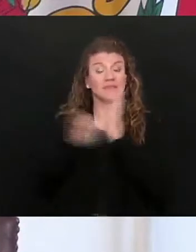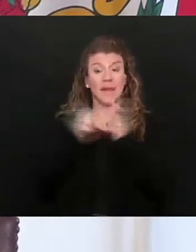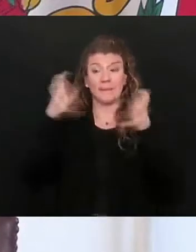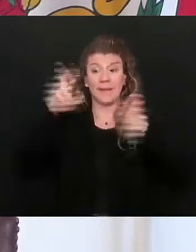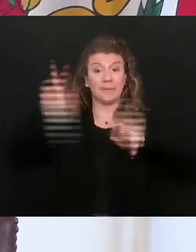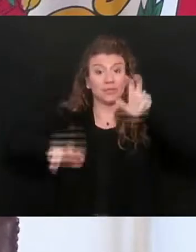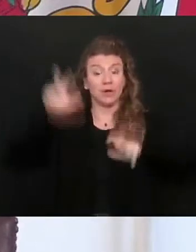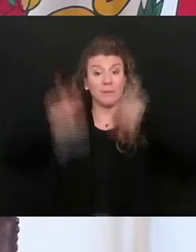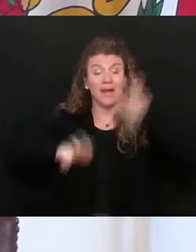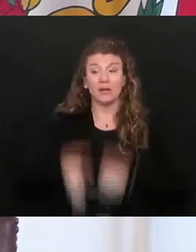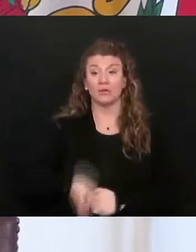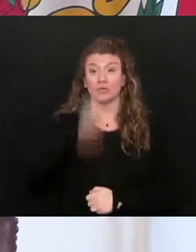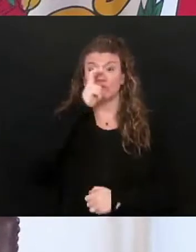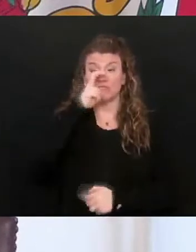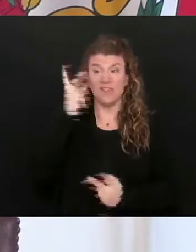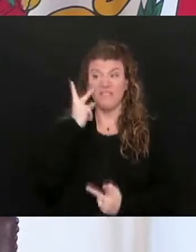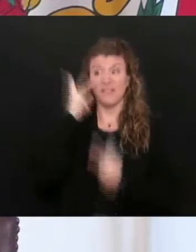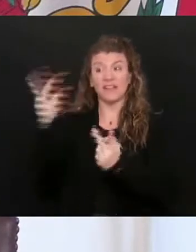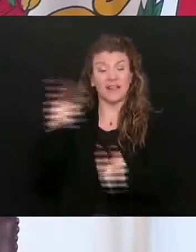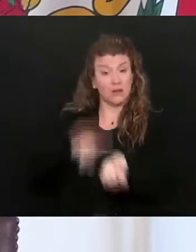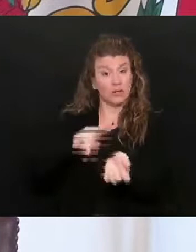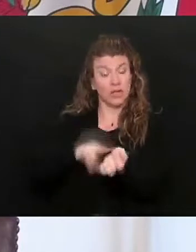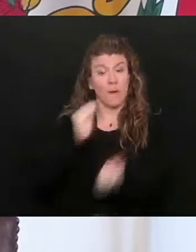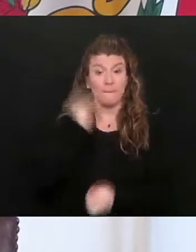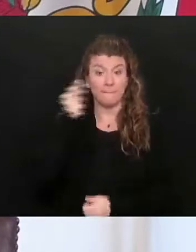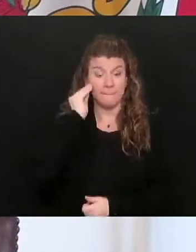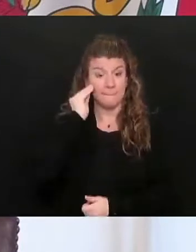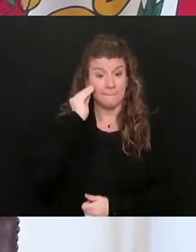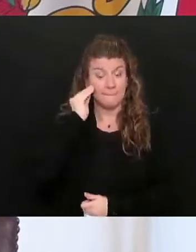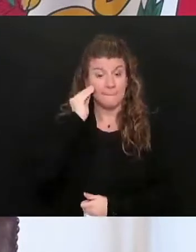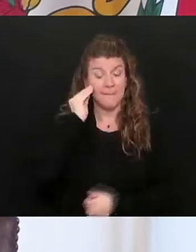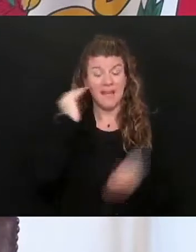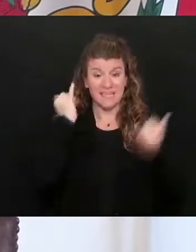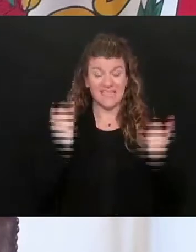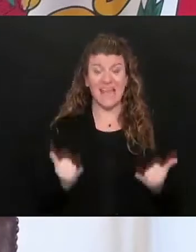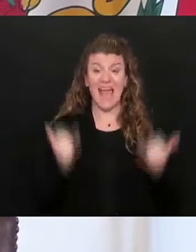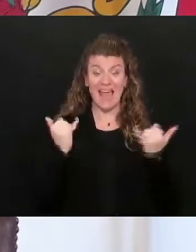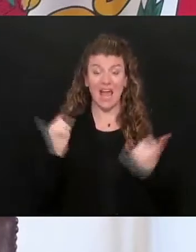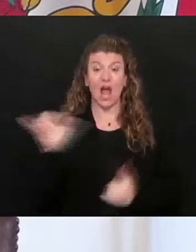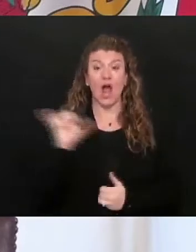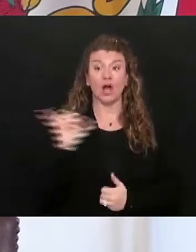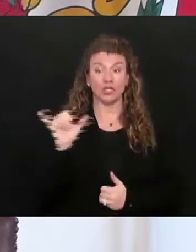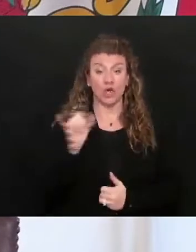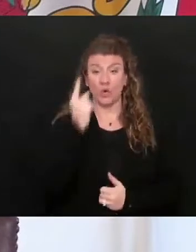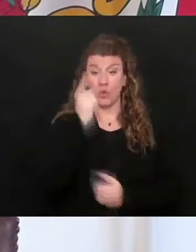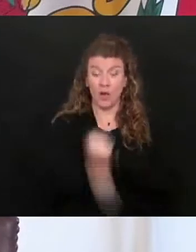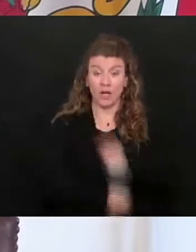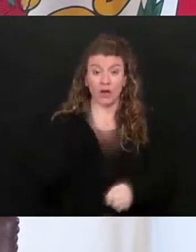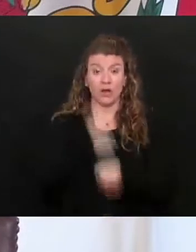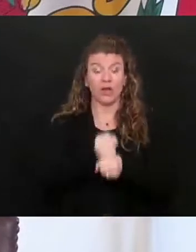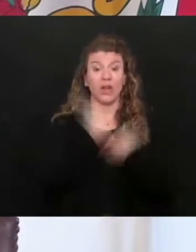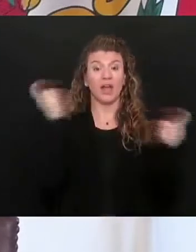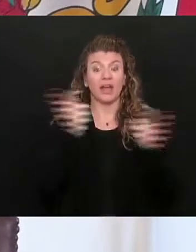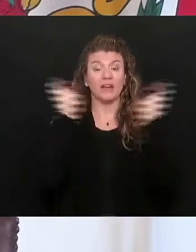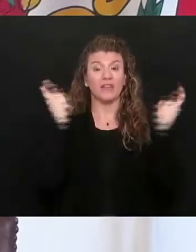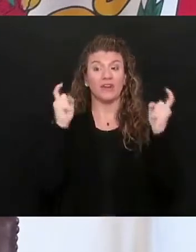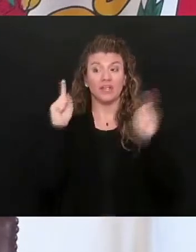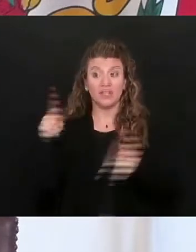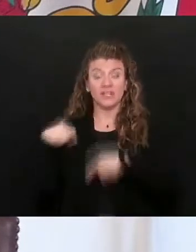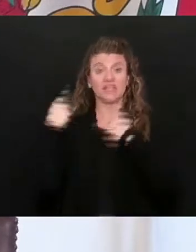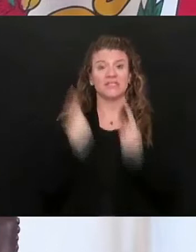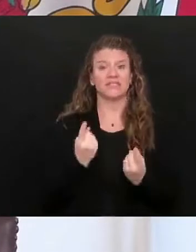restricted visitation to our nursing homes. Today also marks the one-year anniversary since we